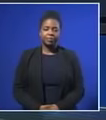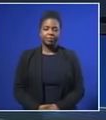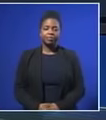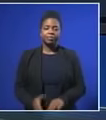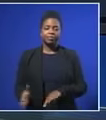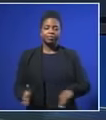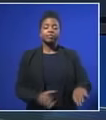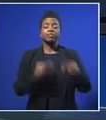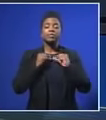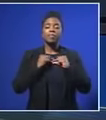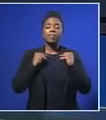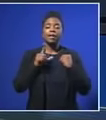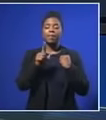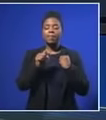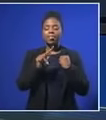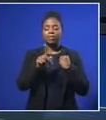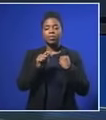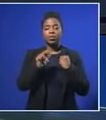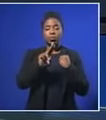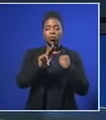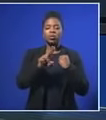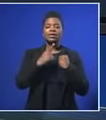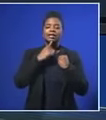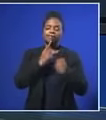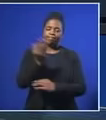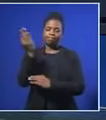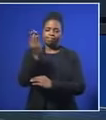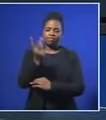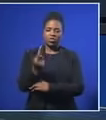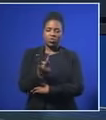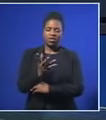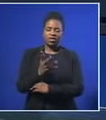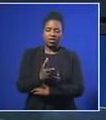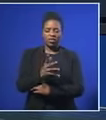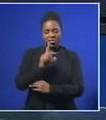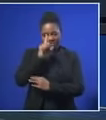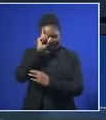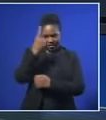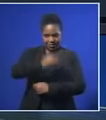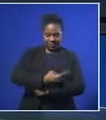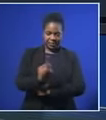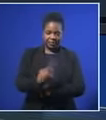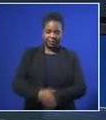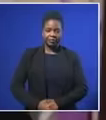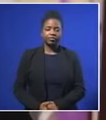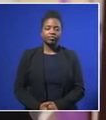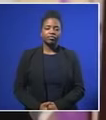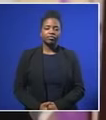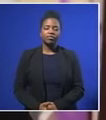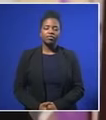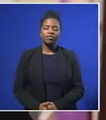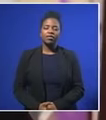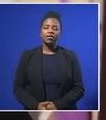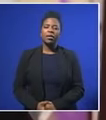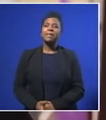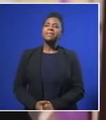Archbishop Emeritus Desmond Tutu had a special message for this special day as well. The most extraordinary